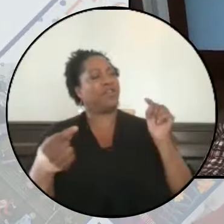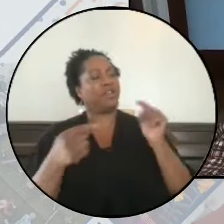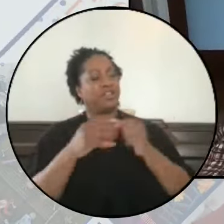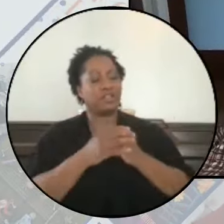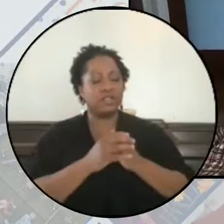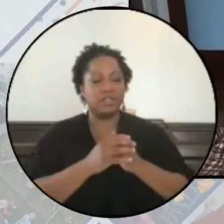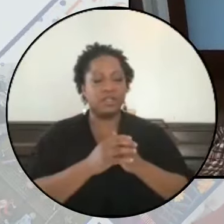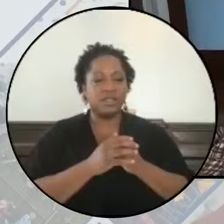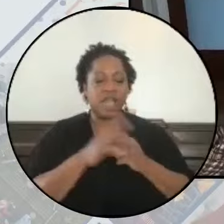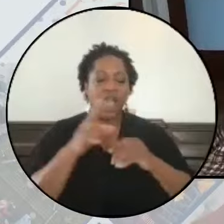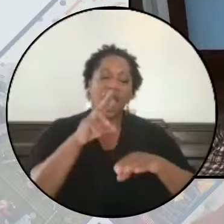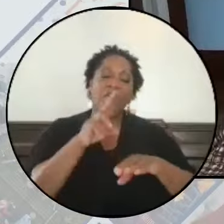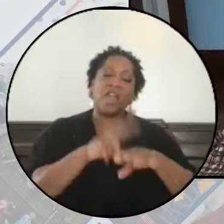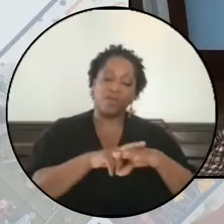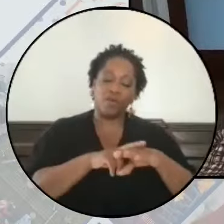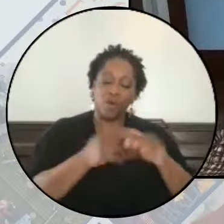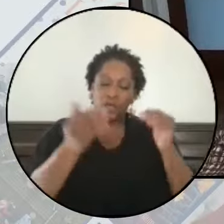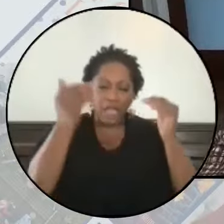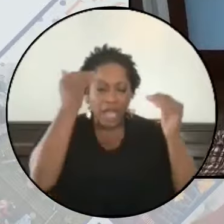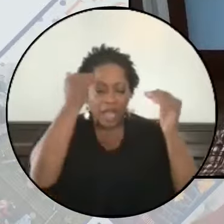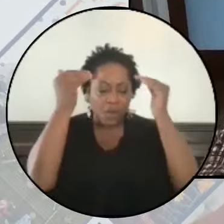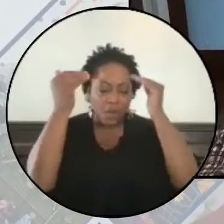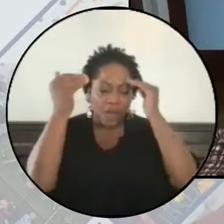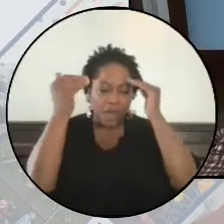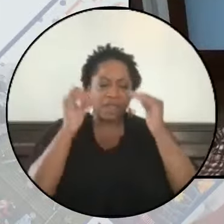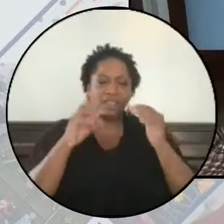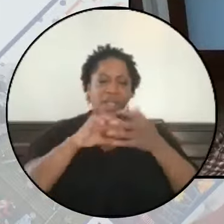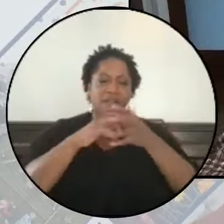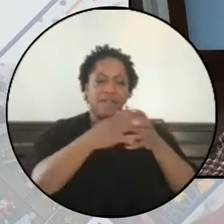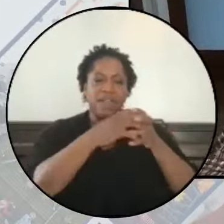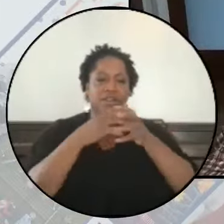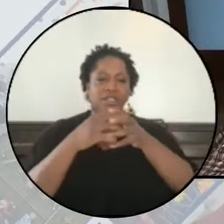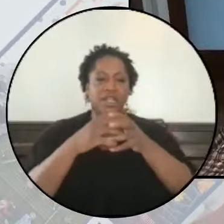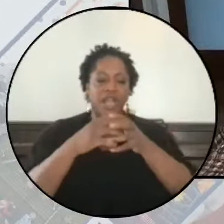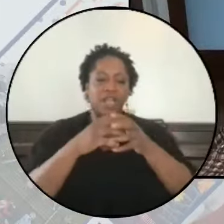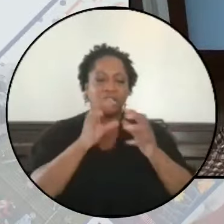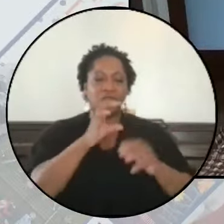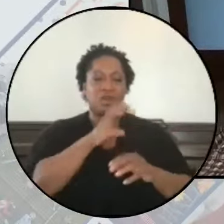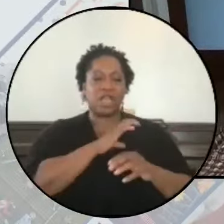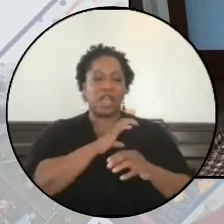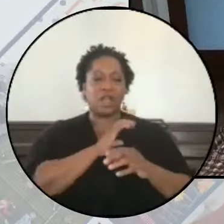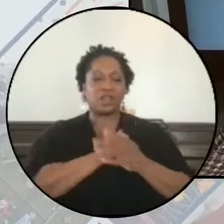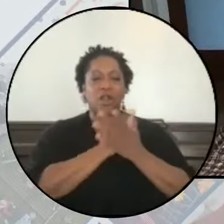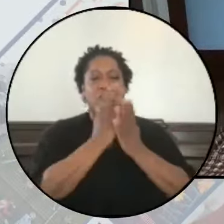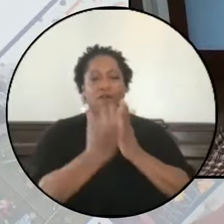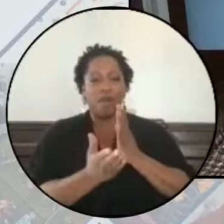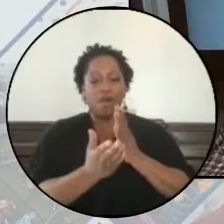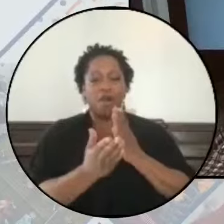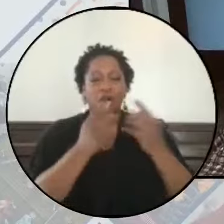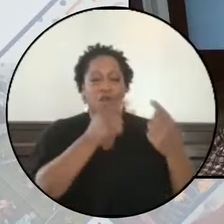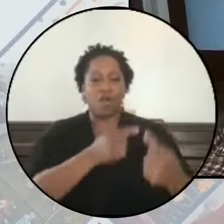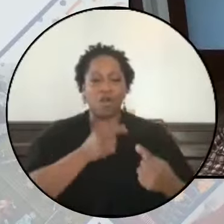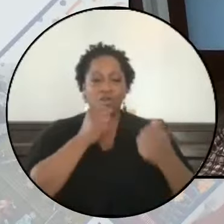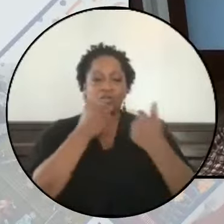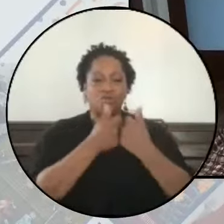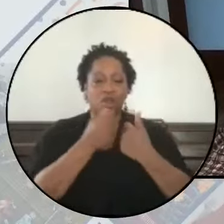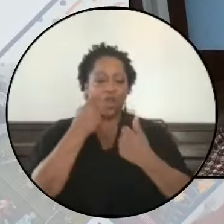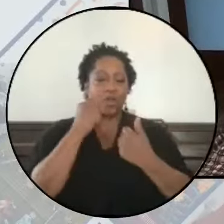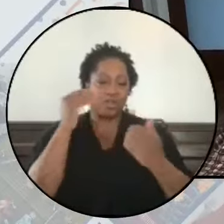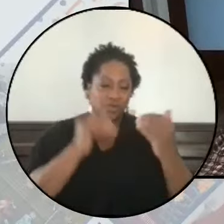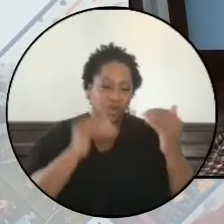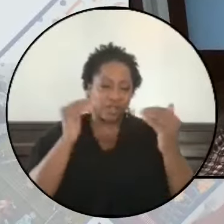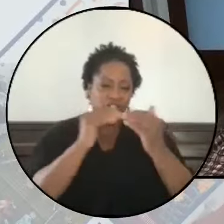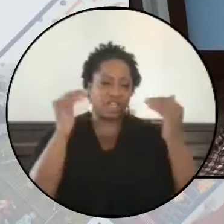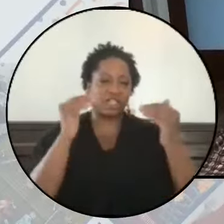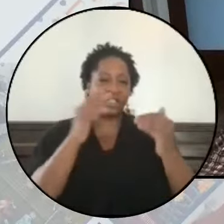and, of course, an awareness of the intersectional character of all of our struggles for justice and